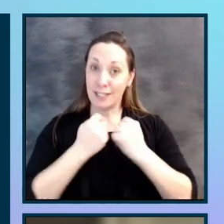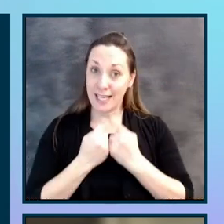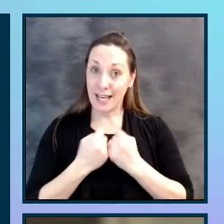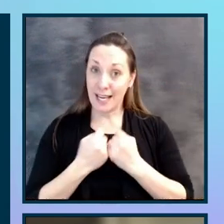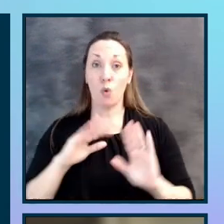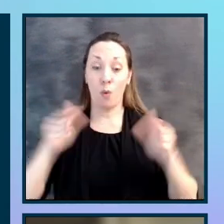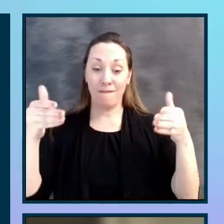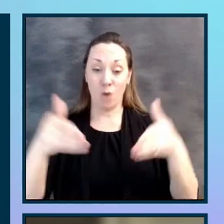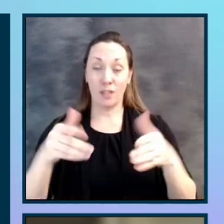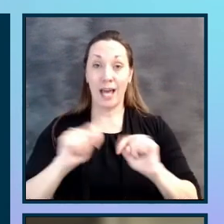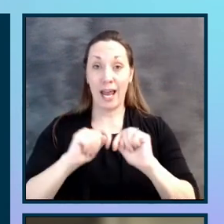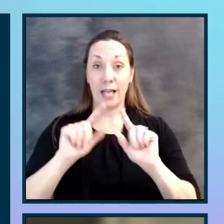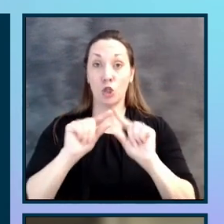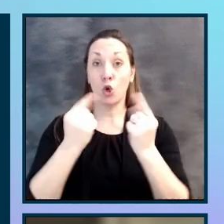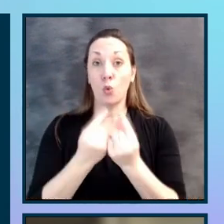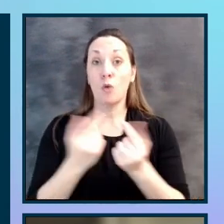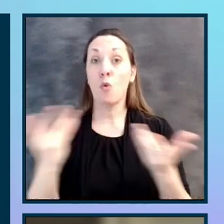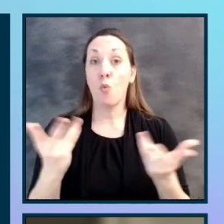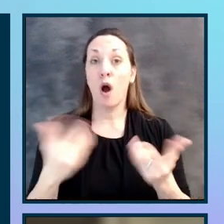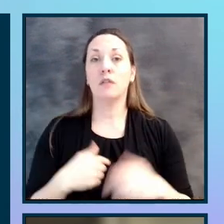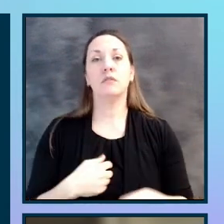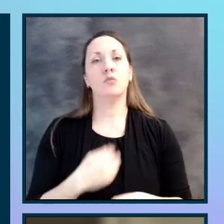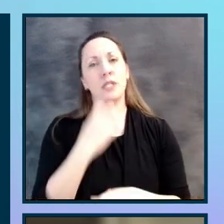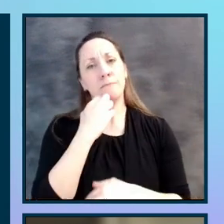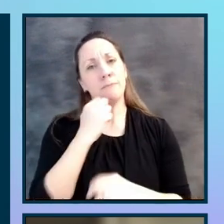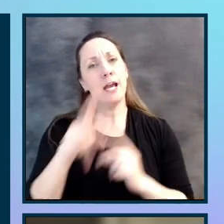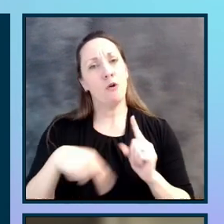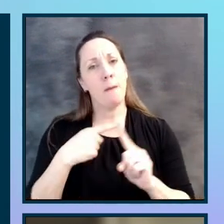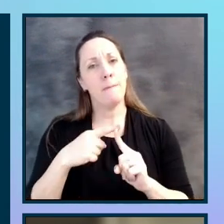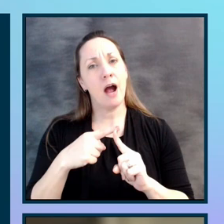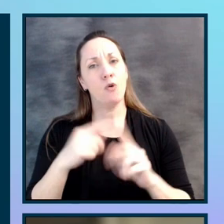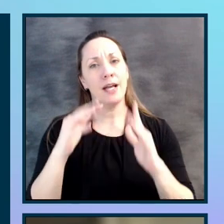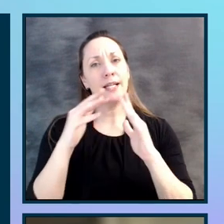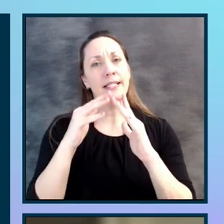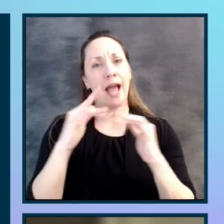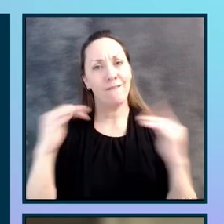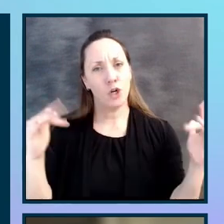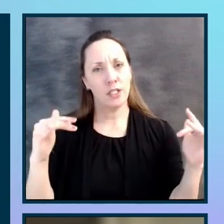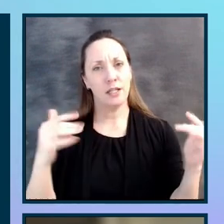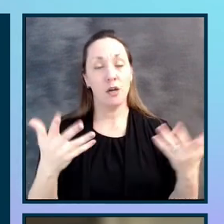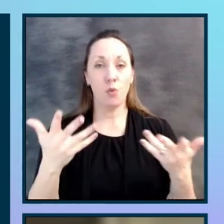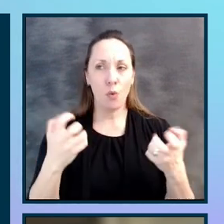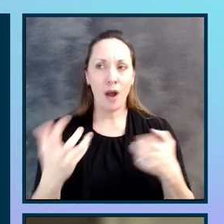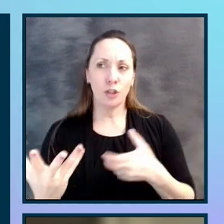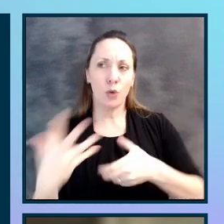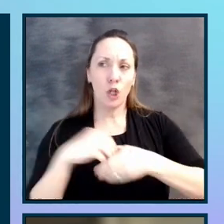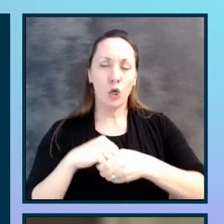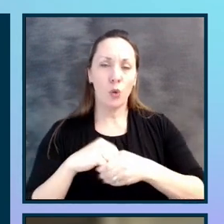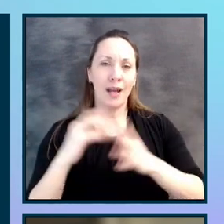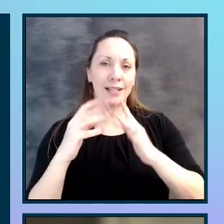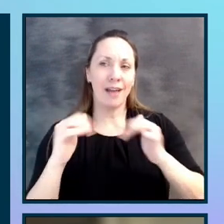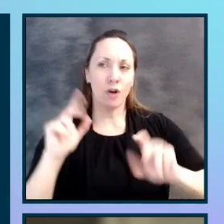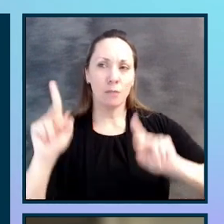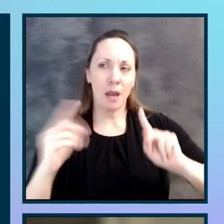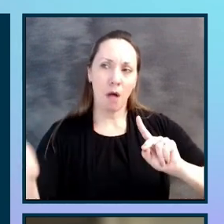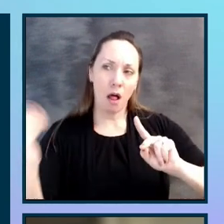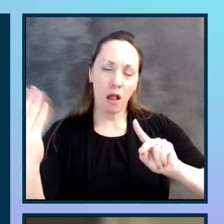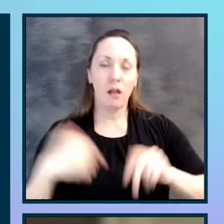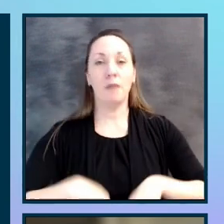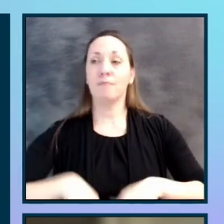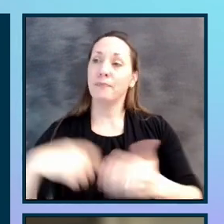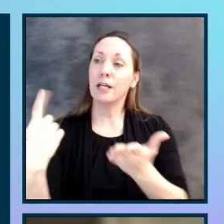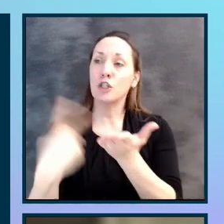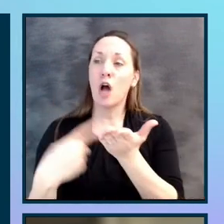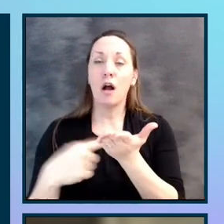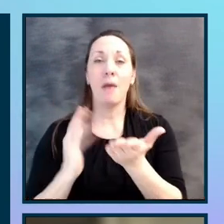a group is we really care about diversity. We try really hard to bring a diverse group of individuals to talk about our products and how do we make them